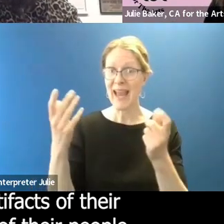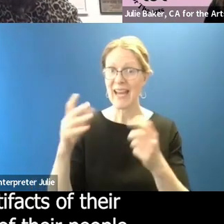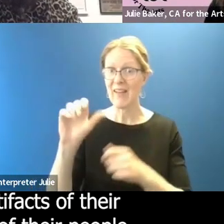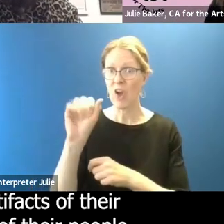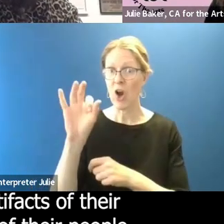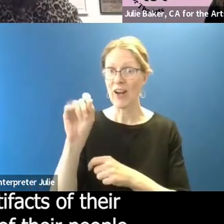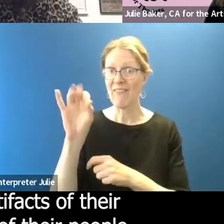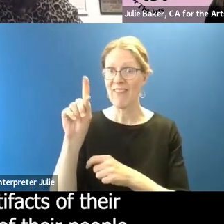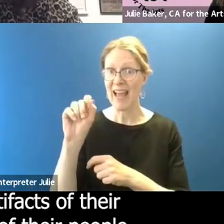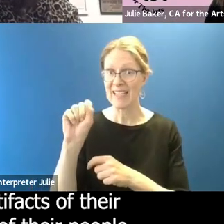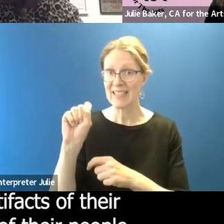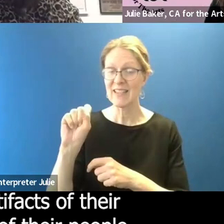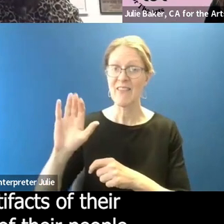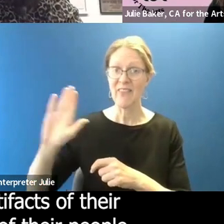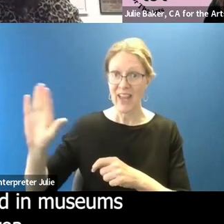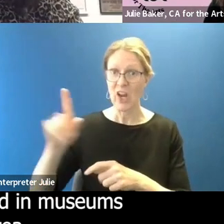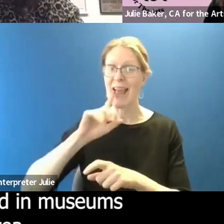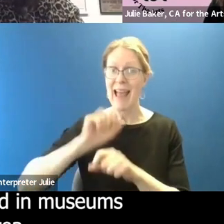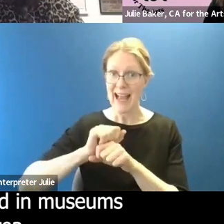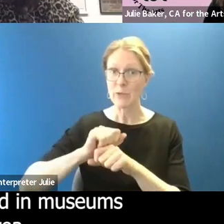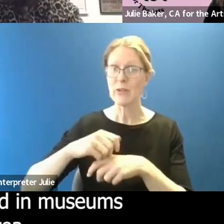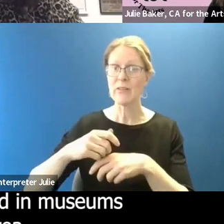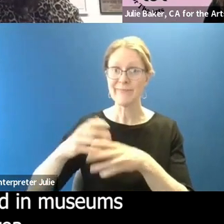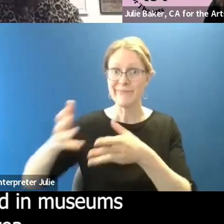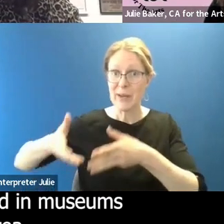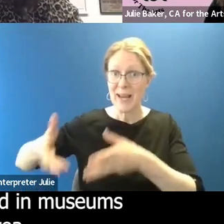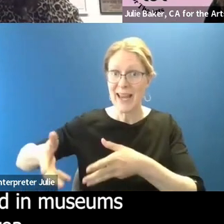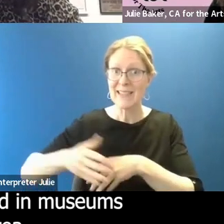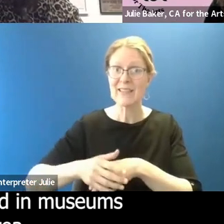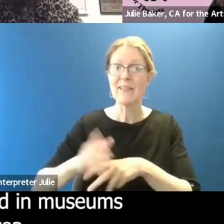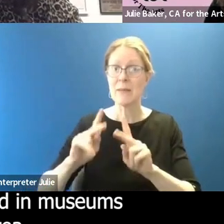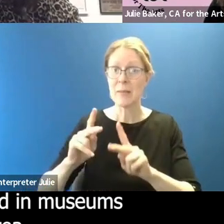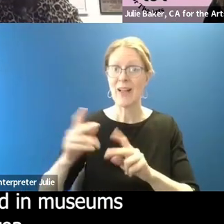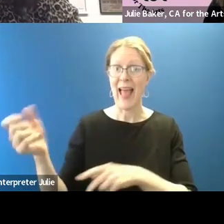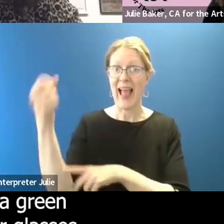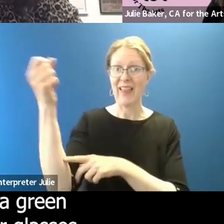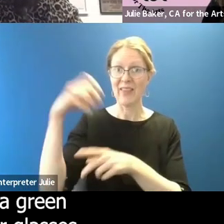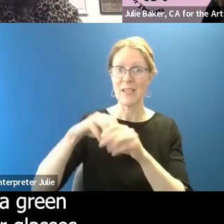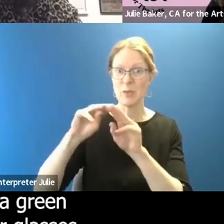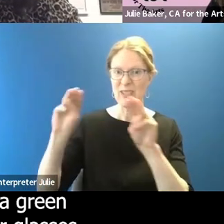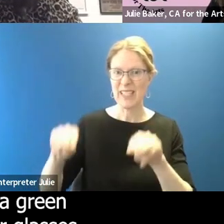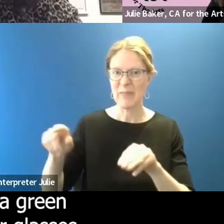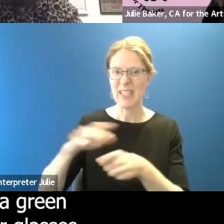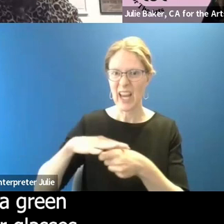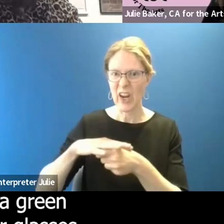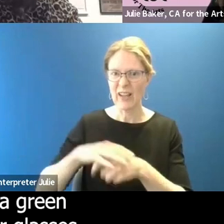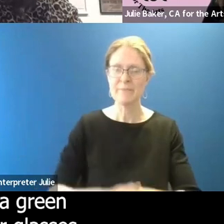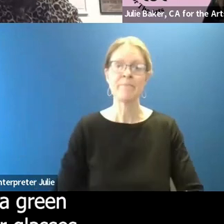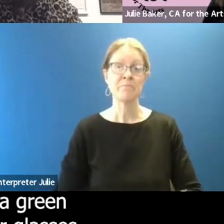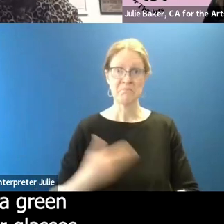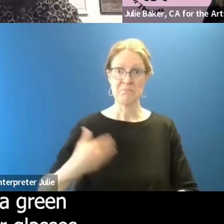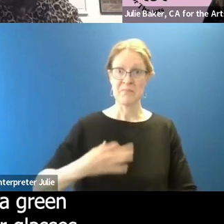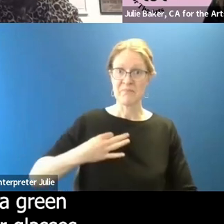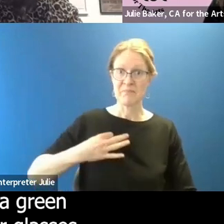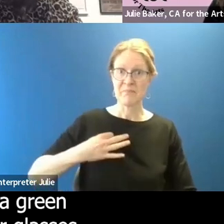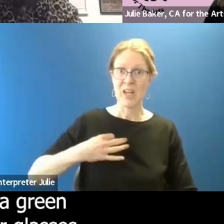literal remains of their people that have been held in museums in our area. I'm wearing a green top,